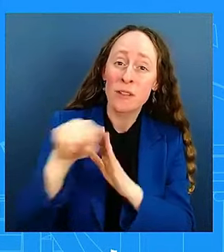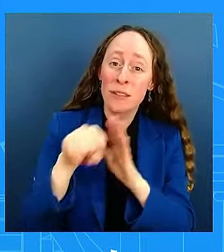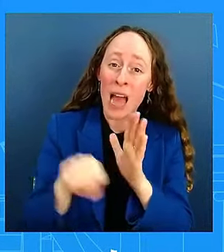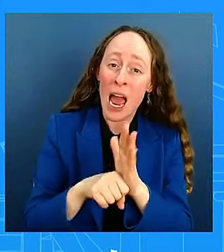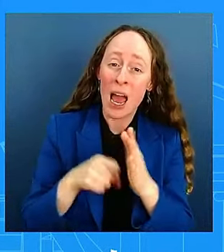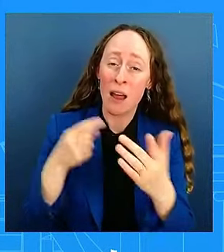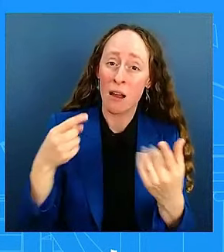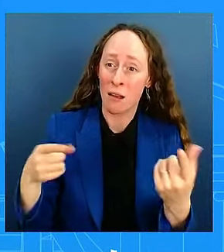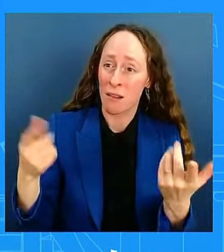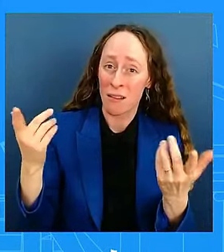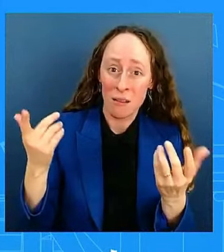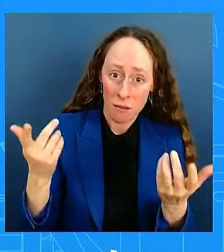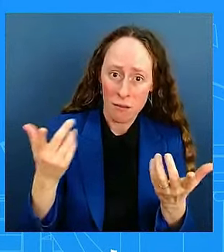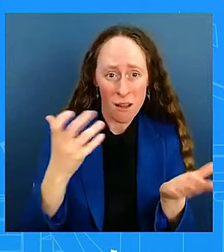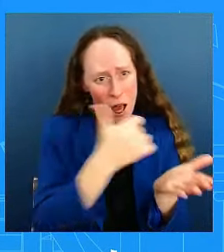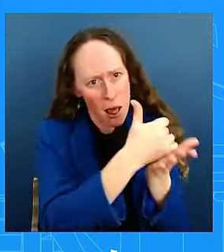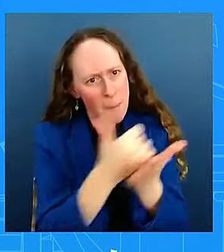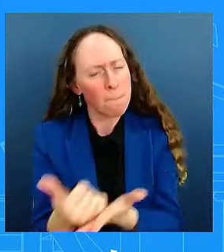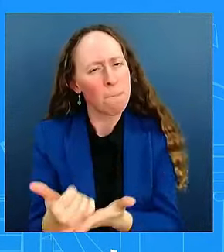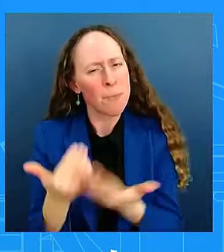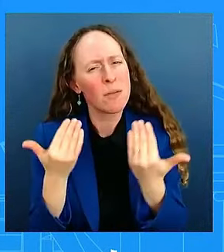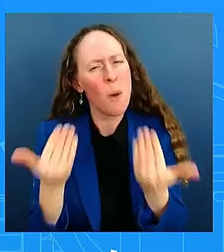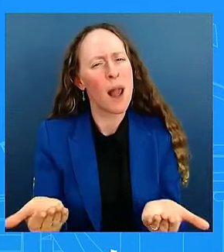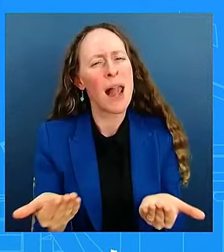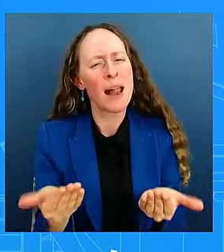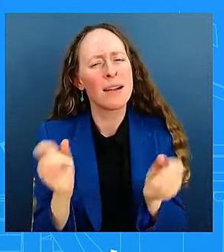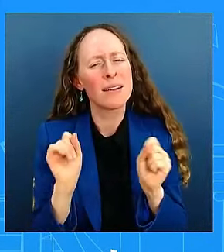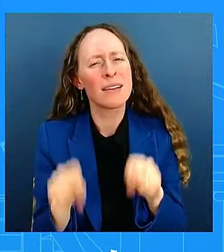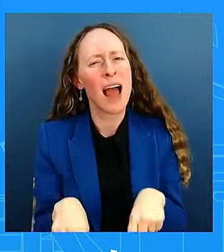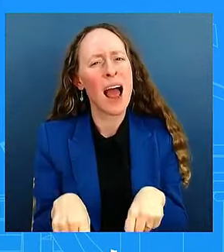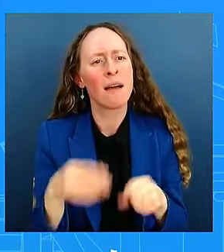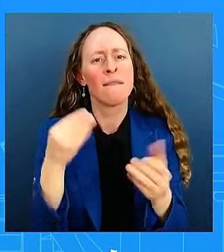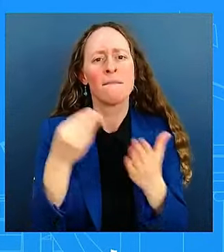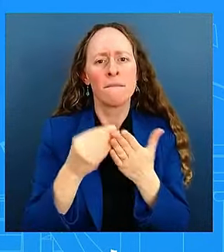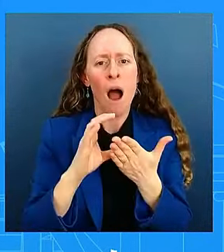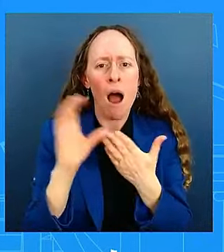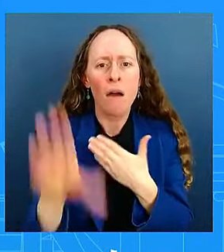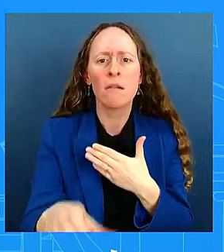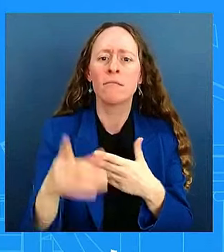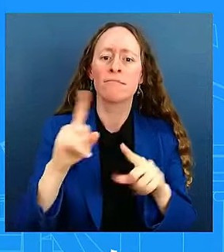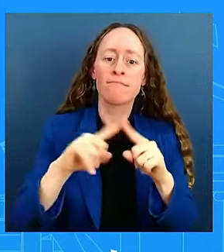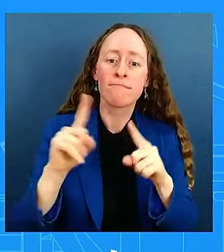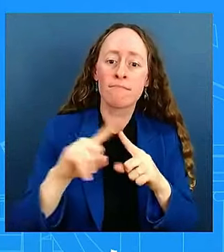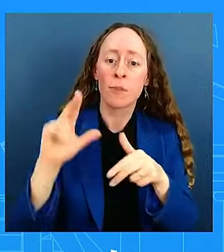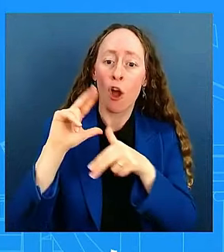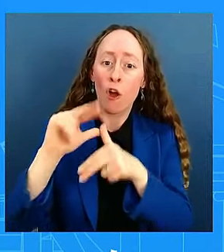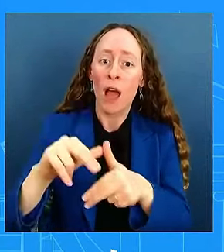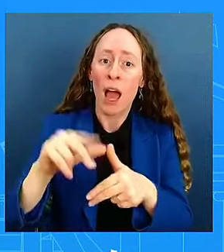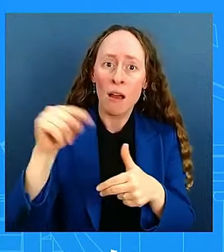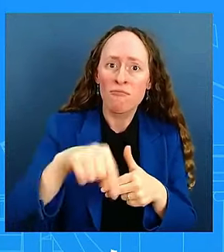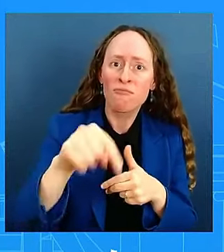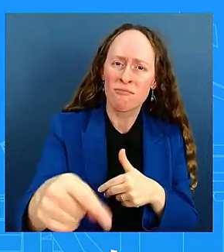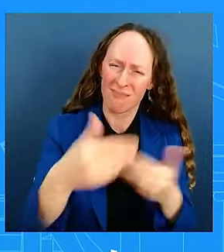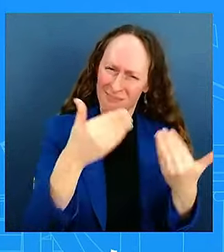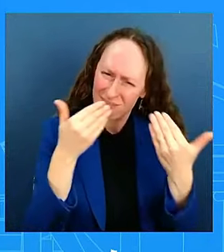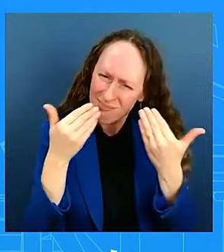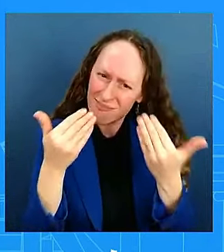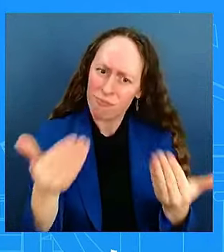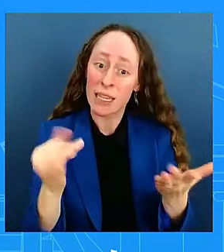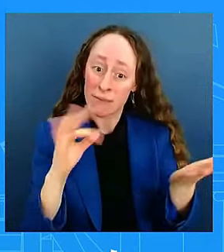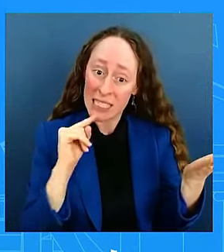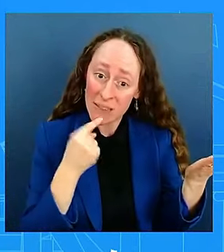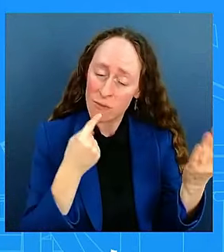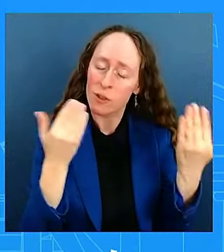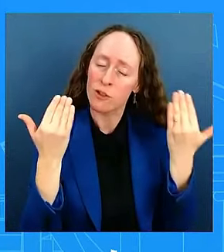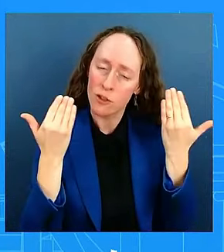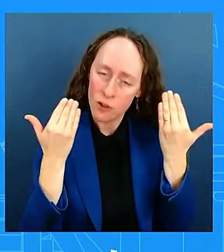uh, monies that's going to be needed to get into the communities, they should be serious. Congressional Republicans need to get serious here. And they're just not. I got a